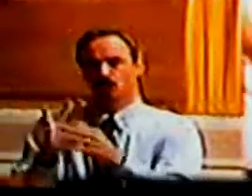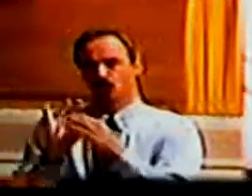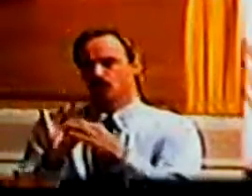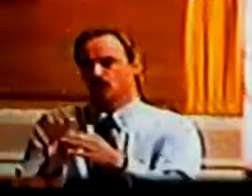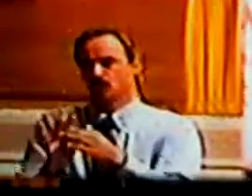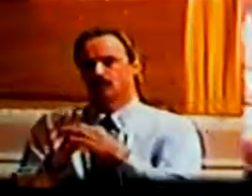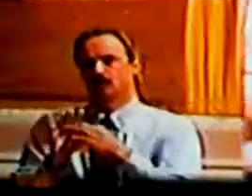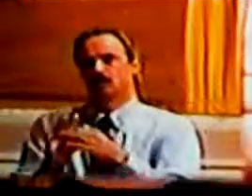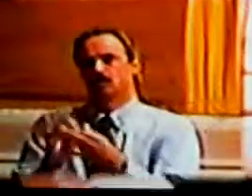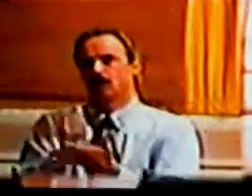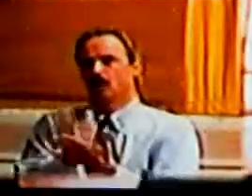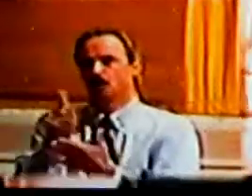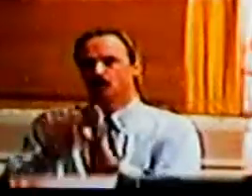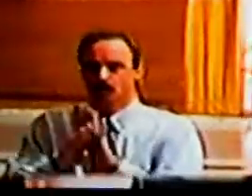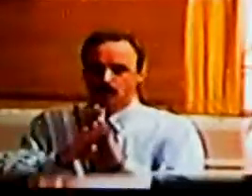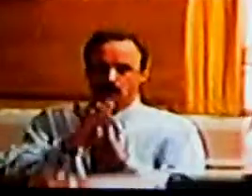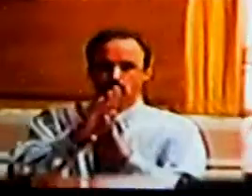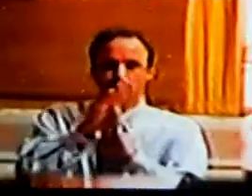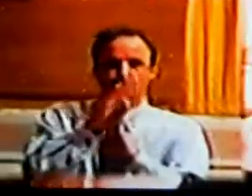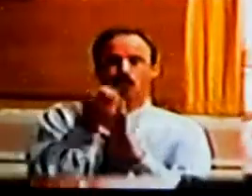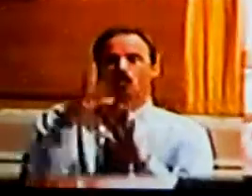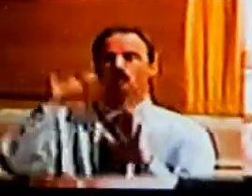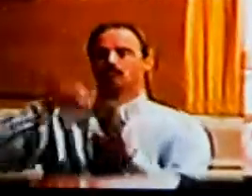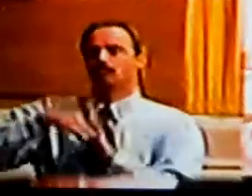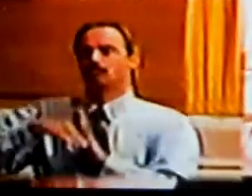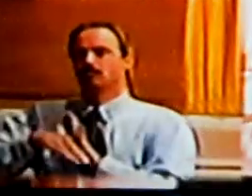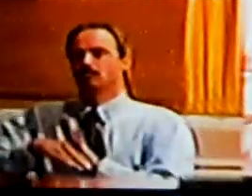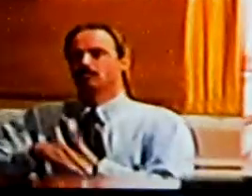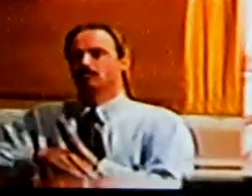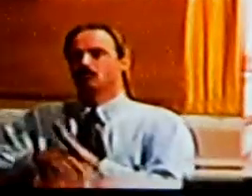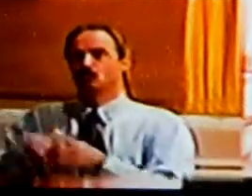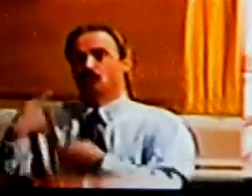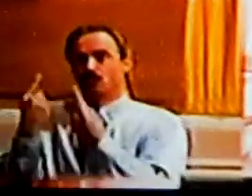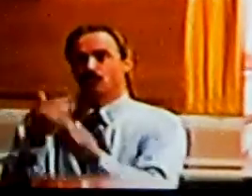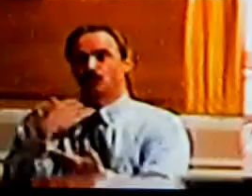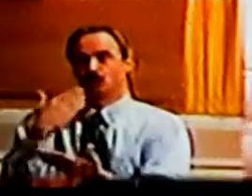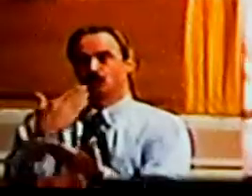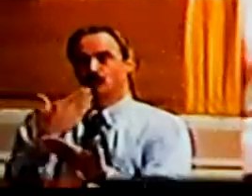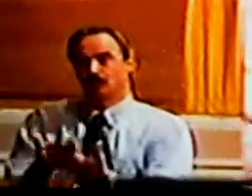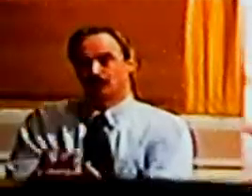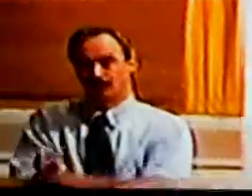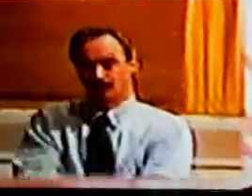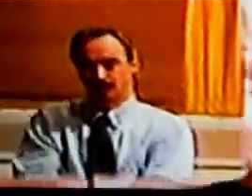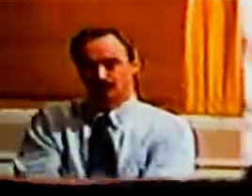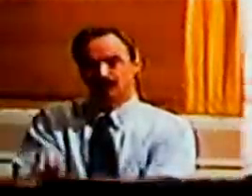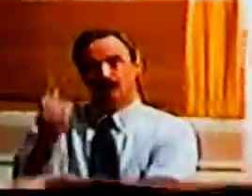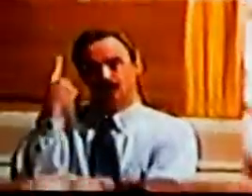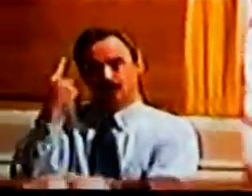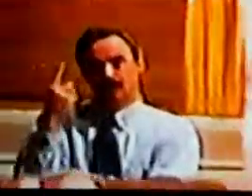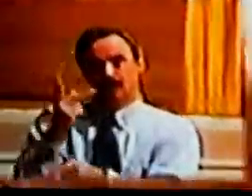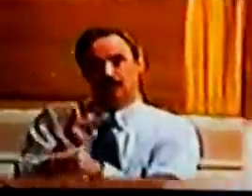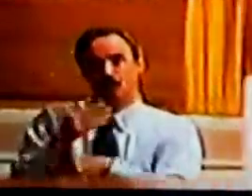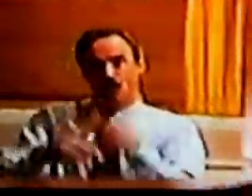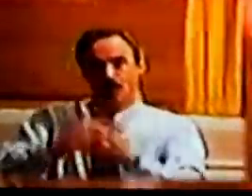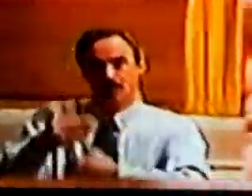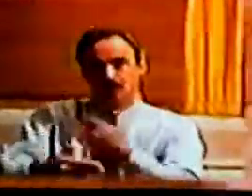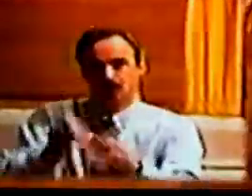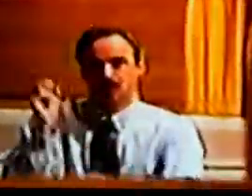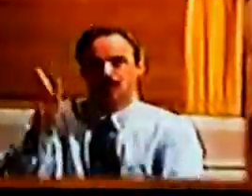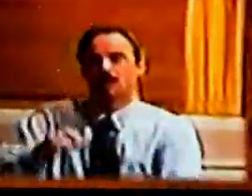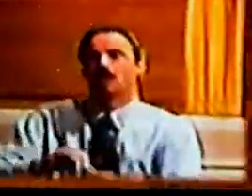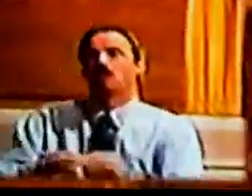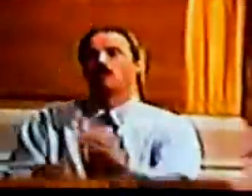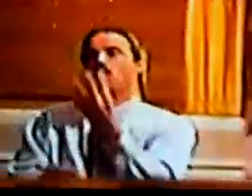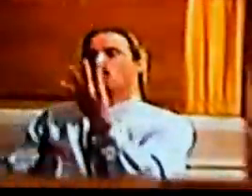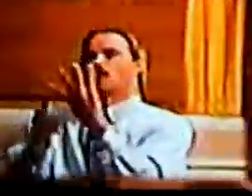rise or bring you down so far so good with that can i keep going okay number four i remember